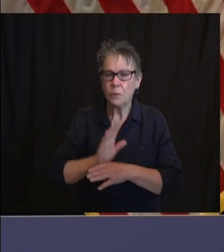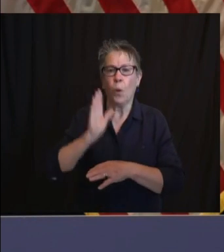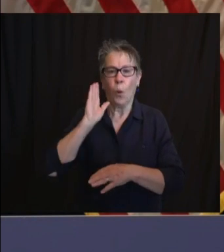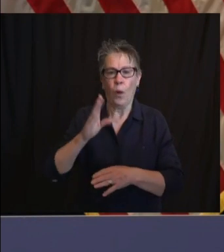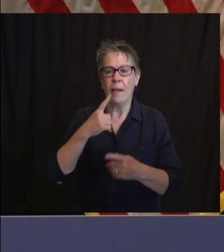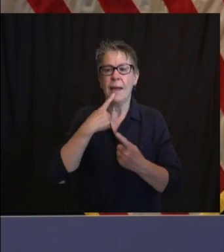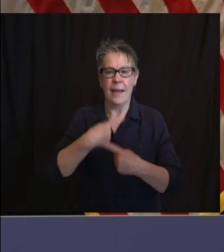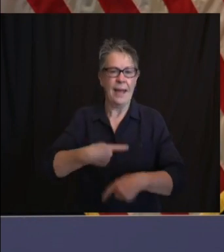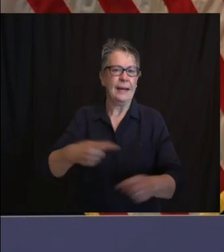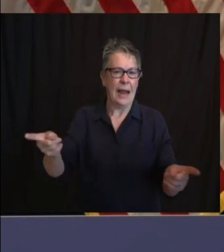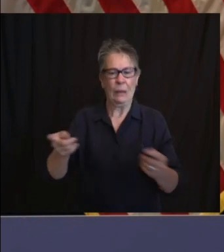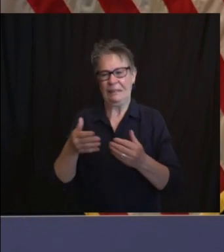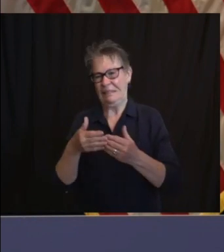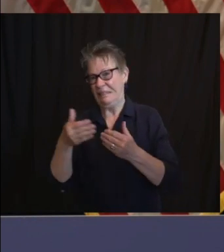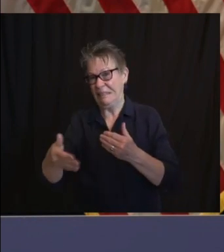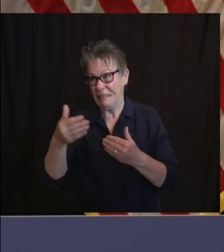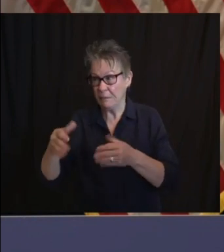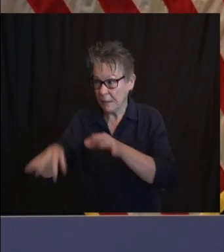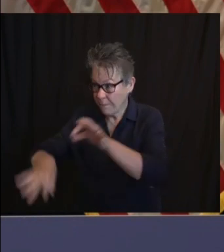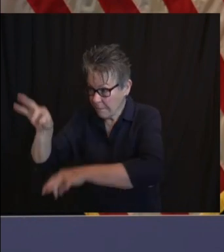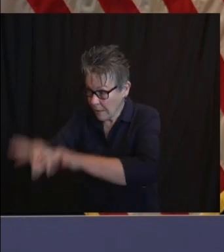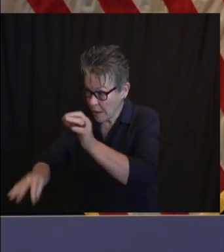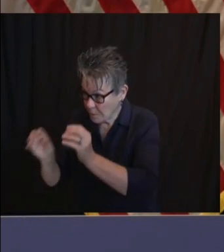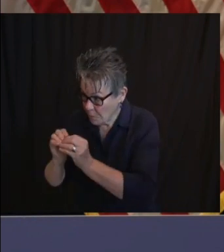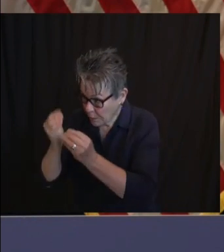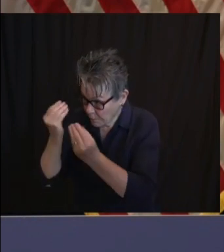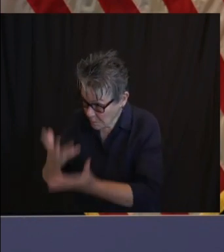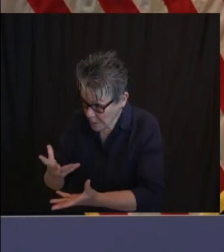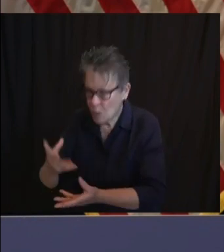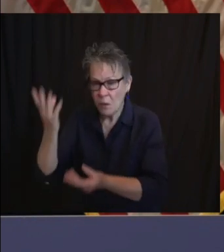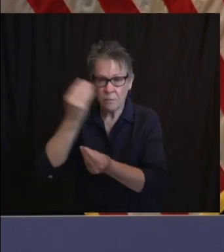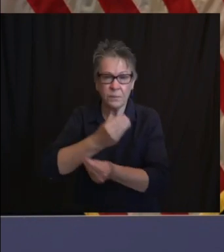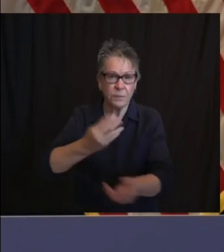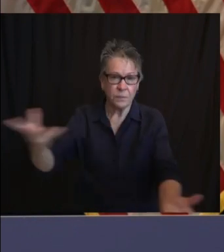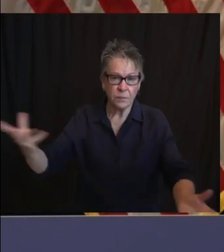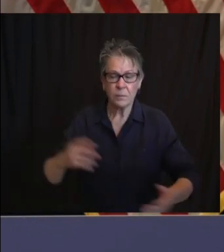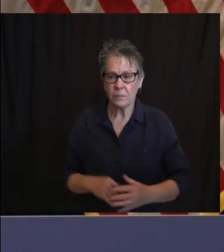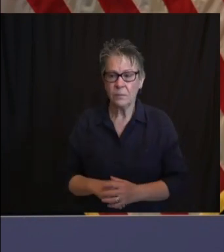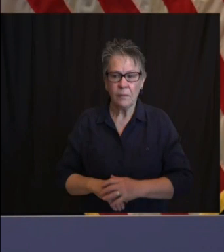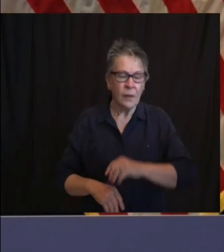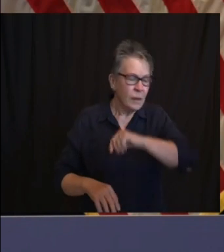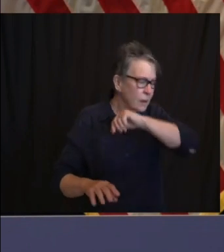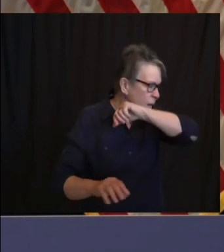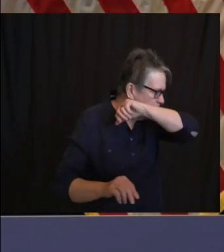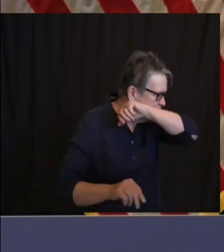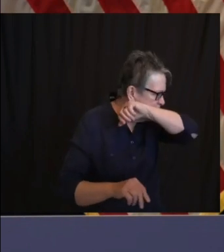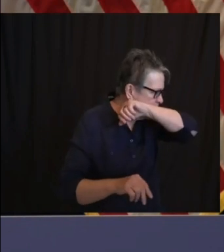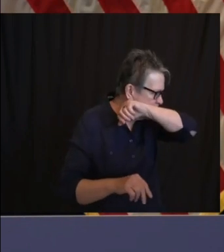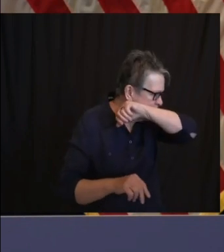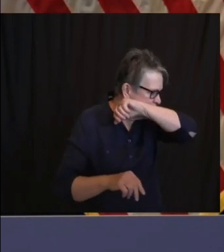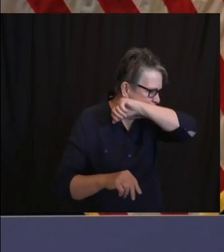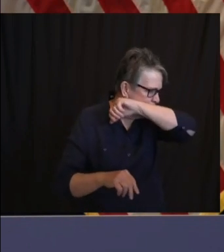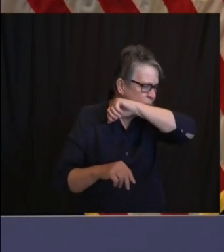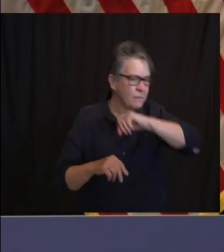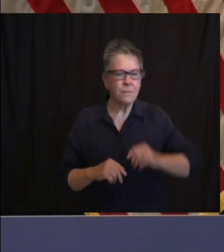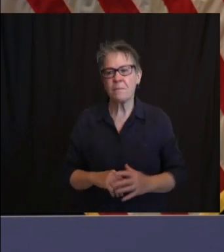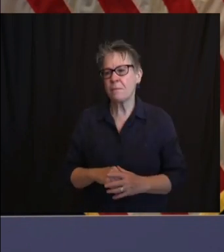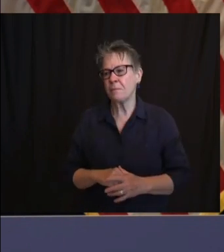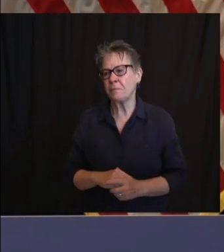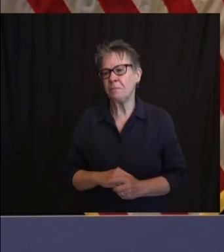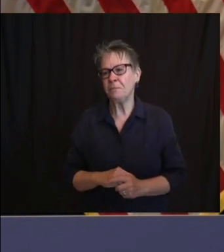I don't have any details on the Pemberton case, so if you can allow us to come back in that, I would appreciate it.